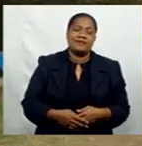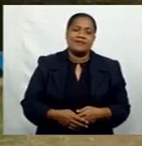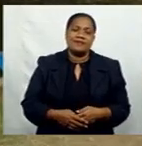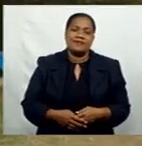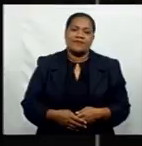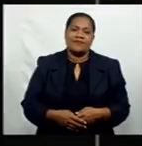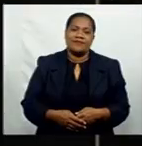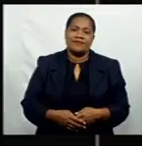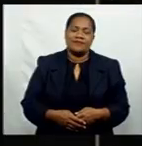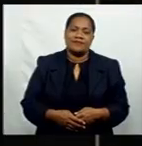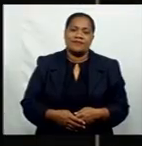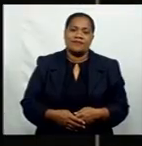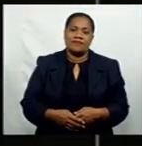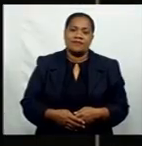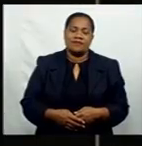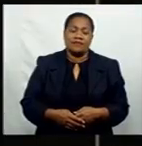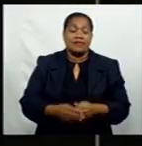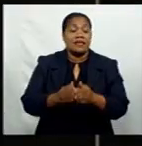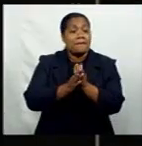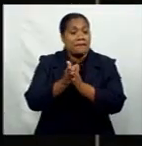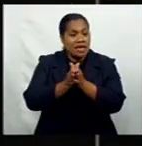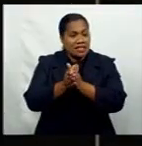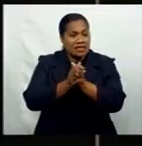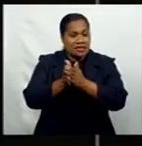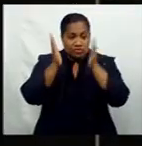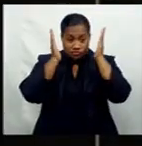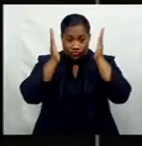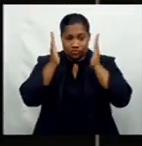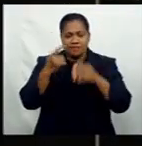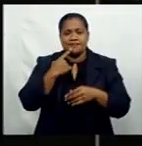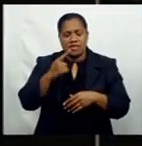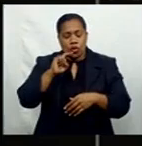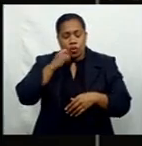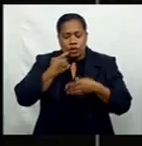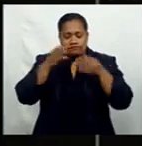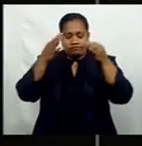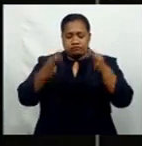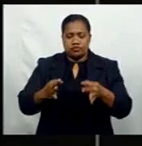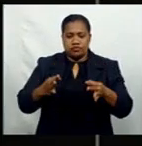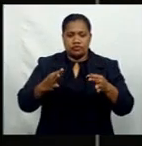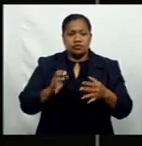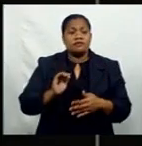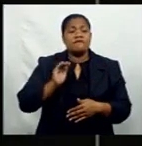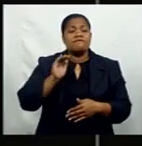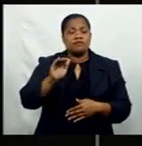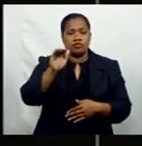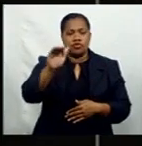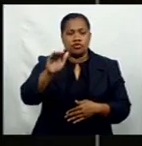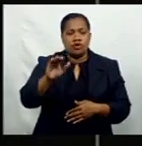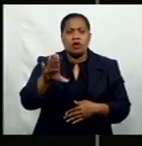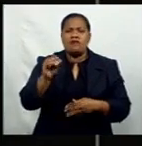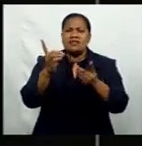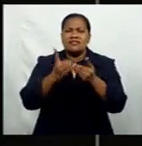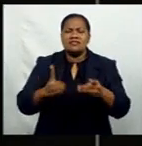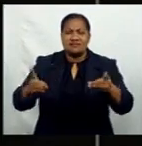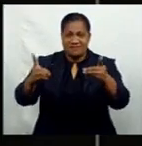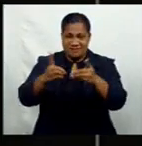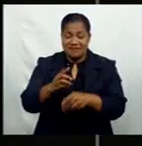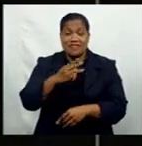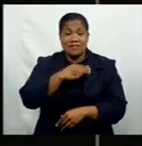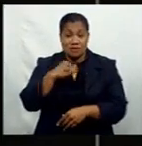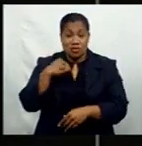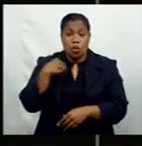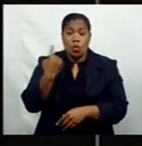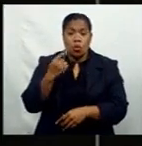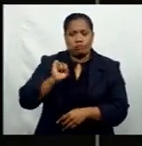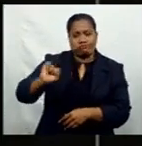FBC News. The Methodist Church says it will have to make a decision on the future of divisional superintendents and ministers who